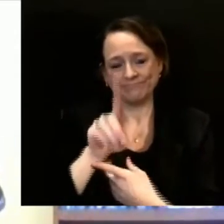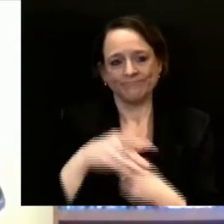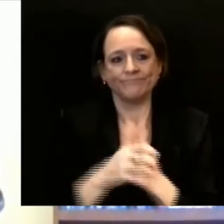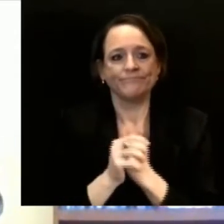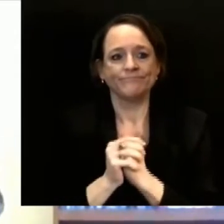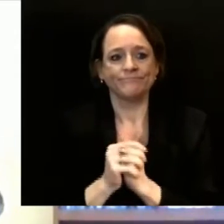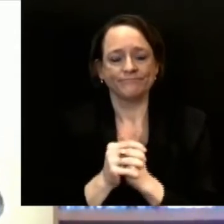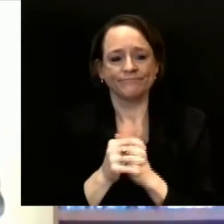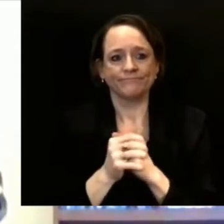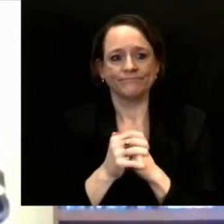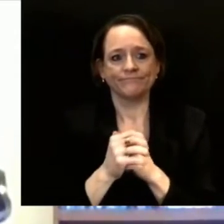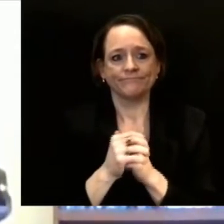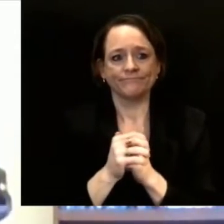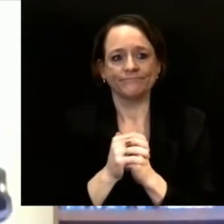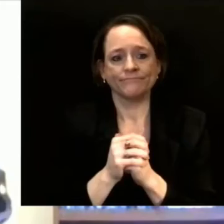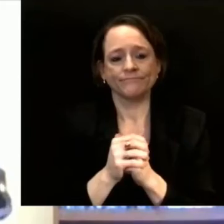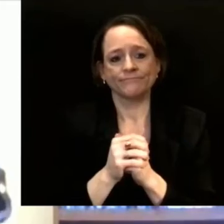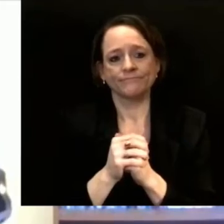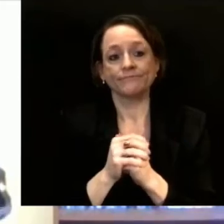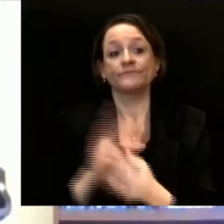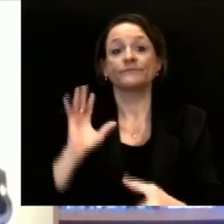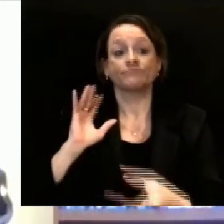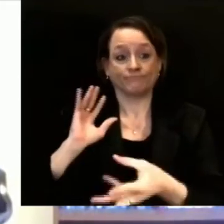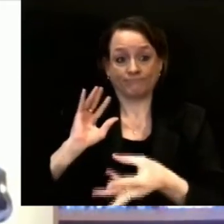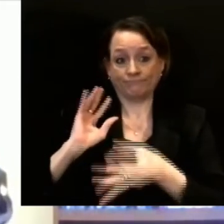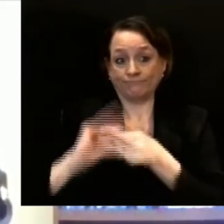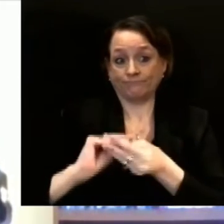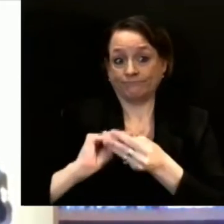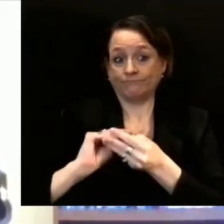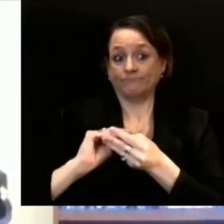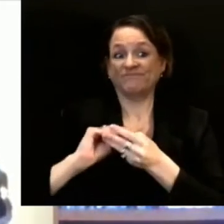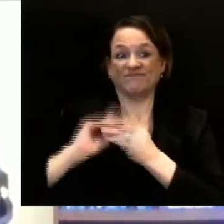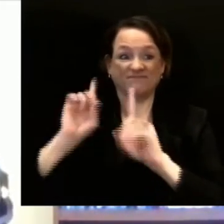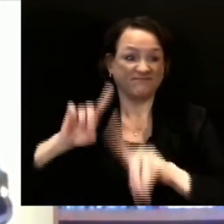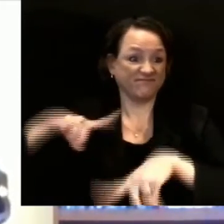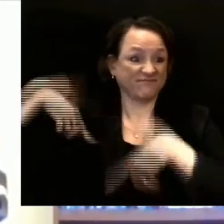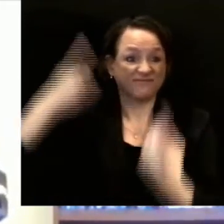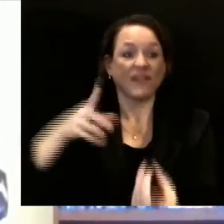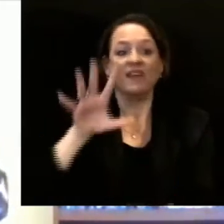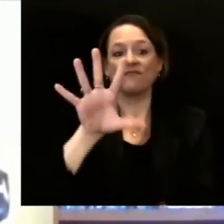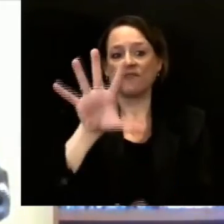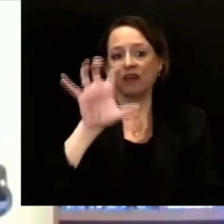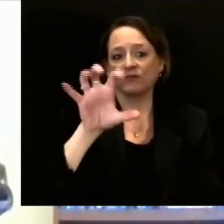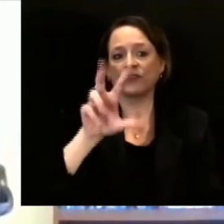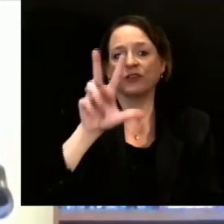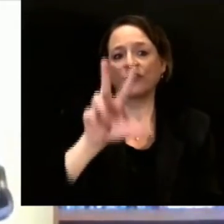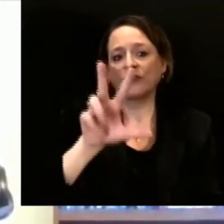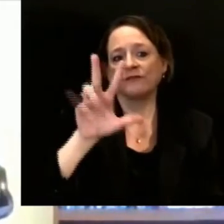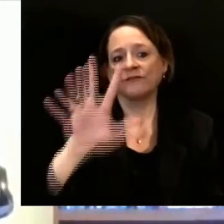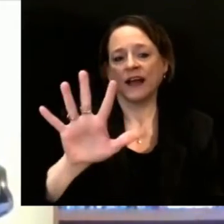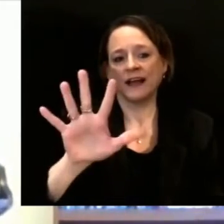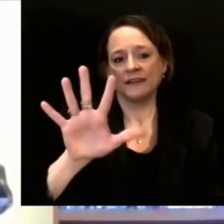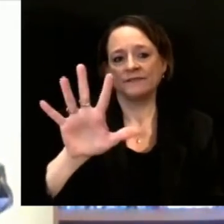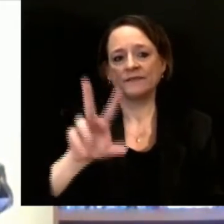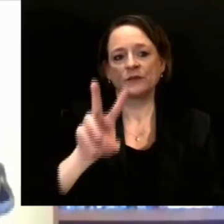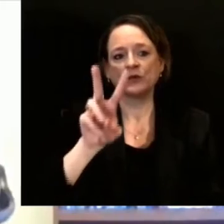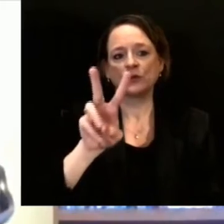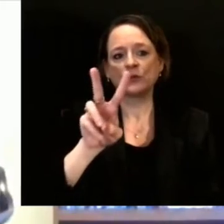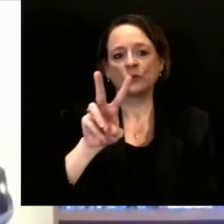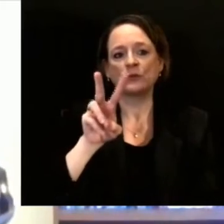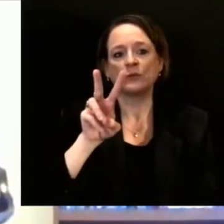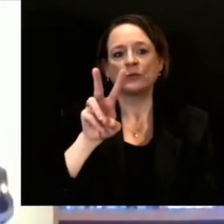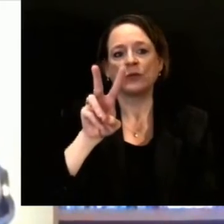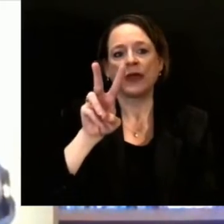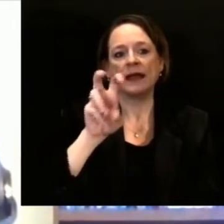535,218 people. Our seven-day average of cases is